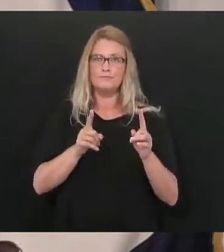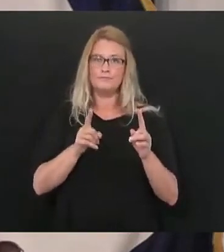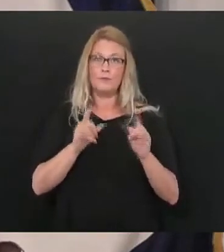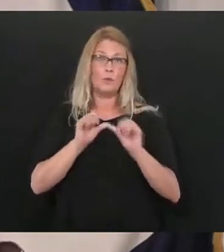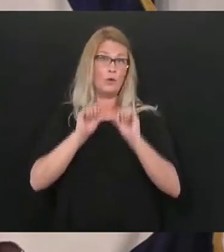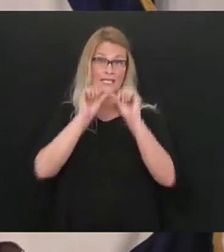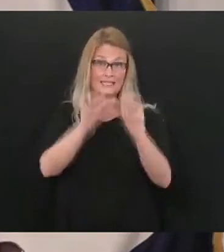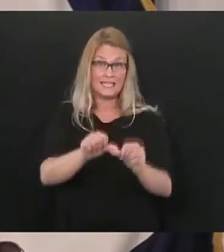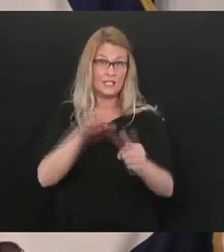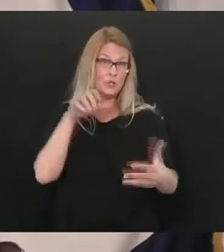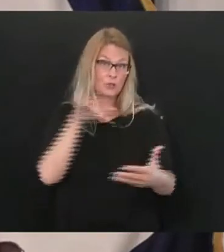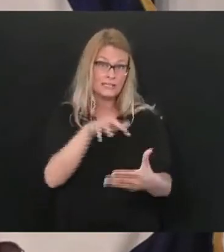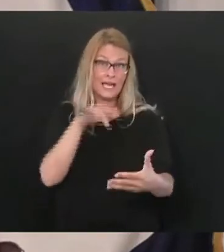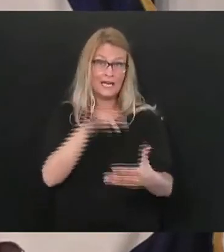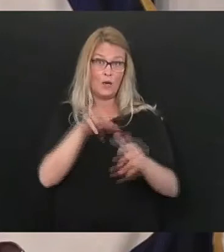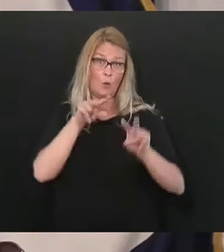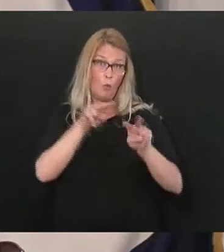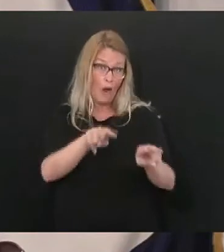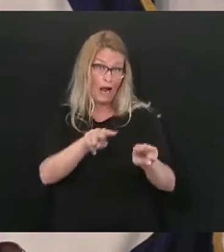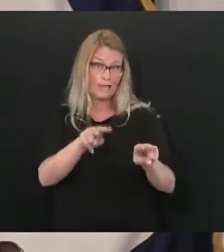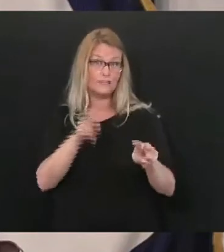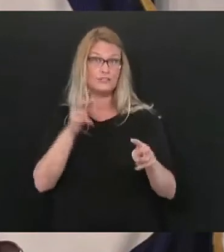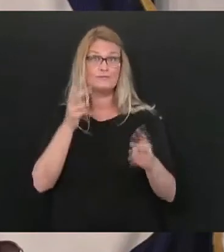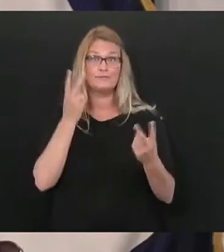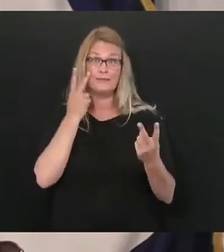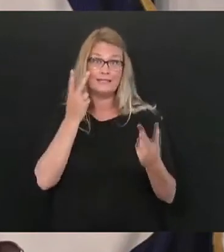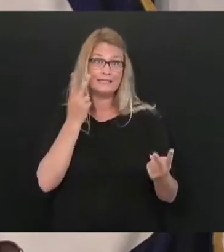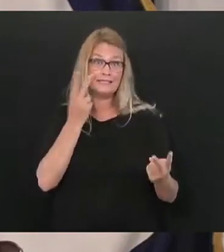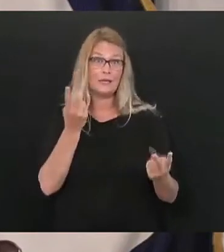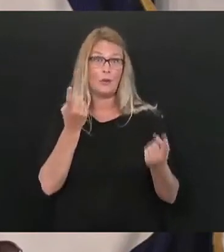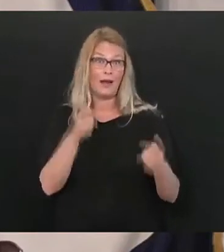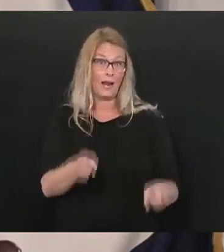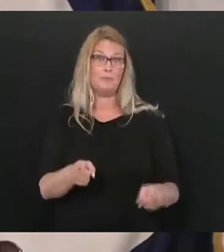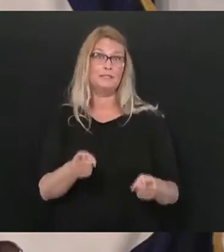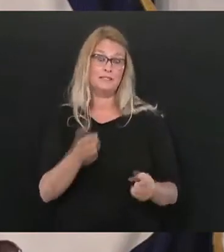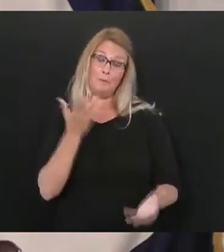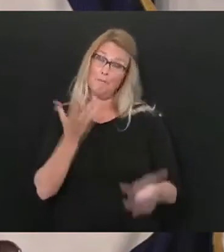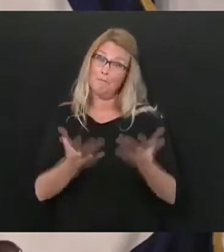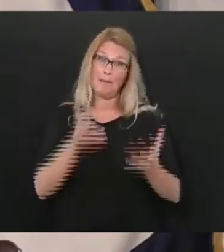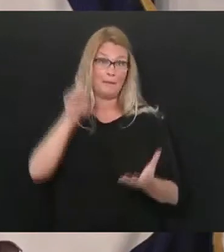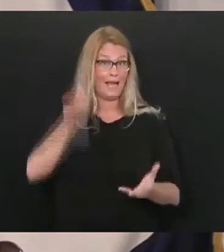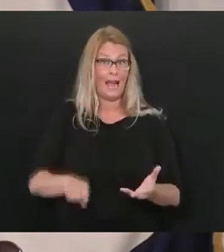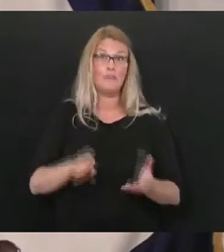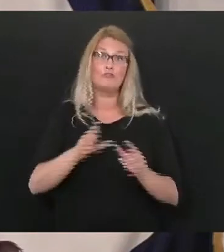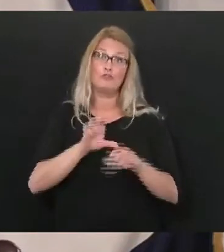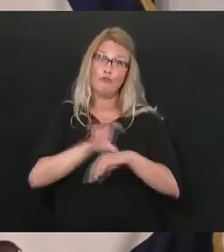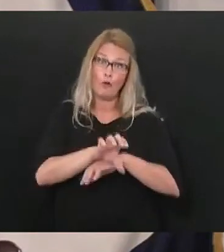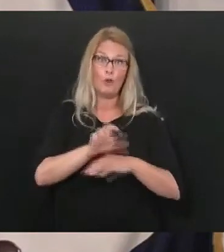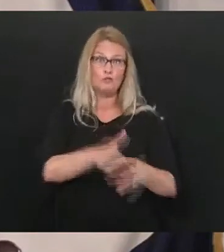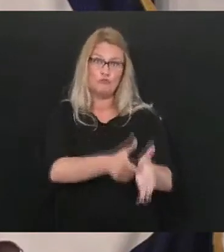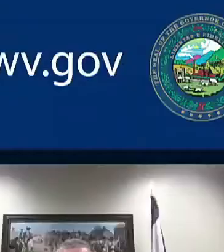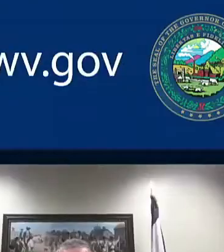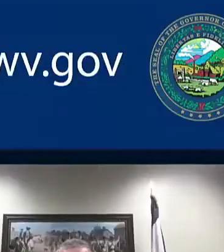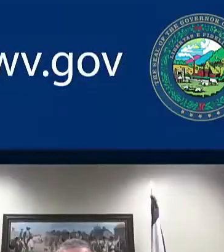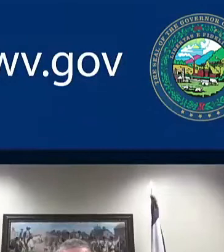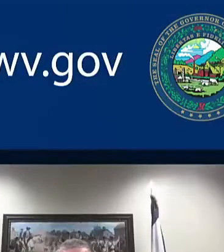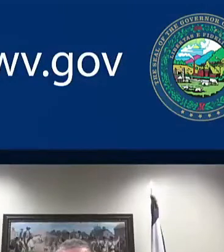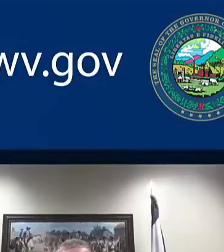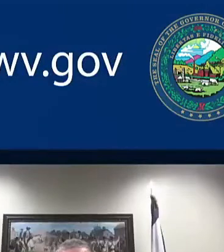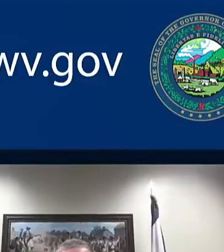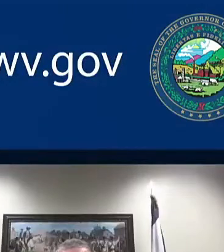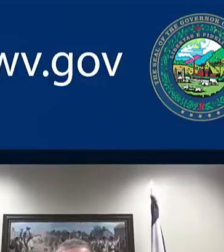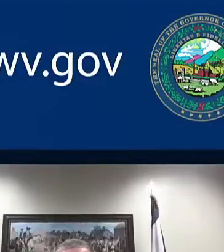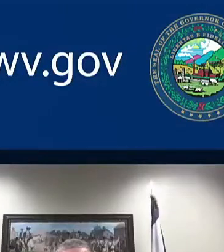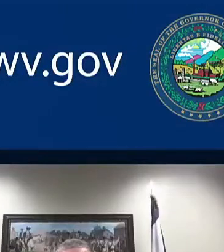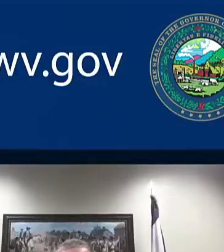continue to study it and consult with everybody and it may very well be that that is what comes to pass thank you